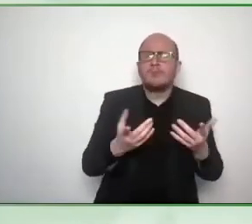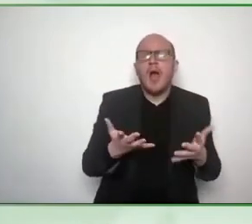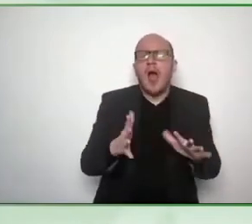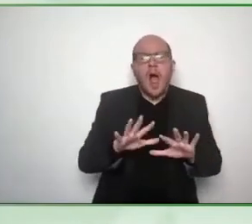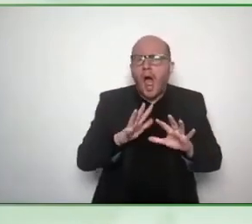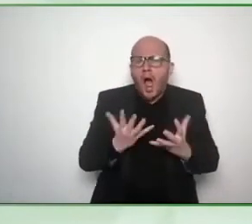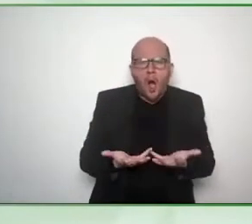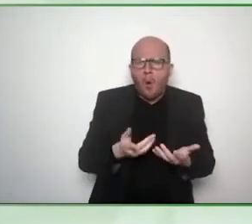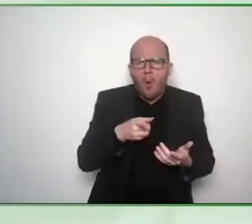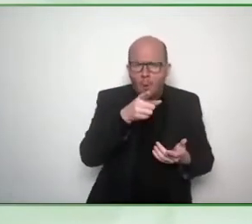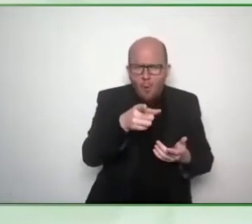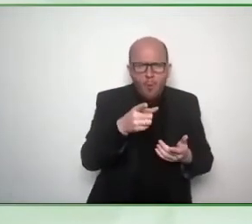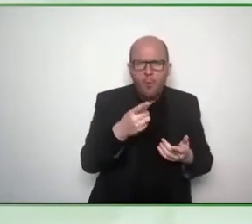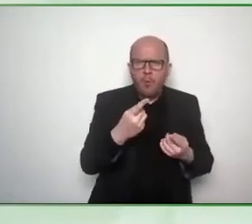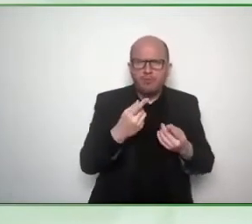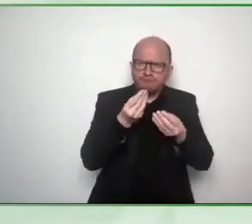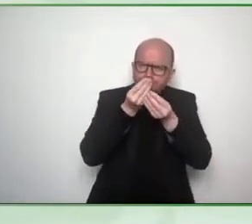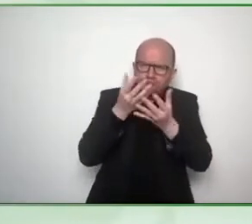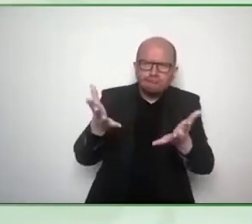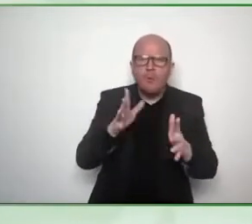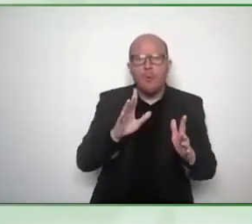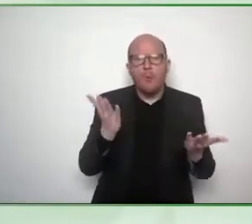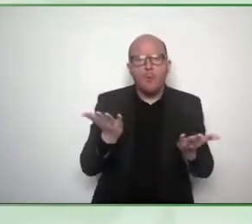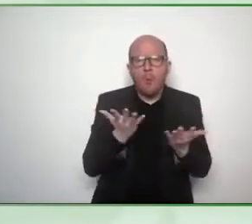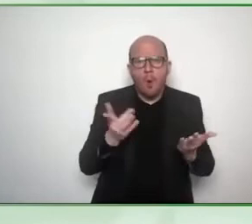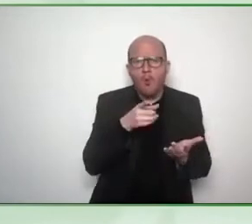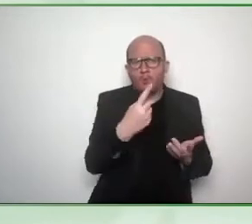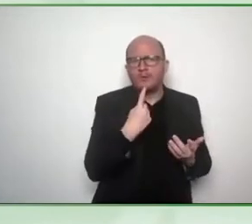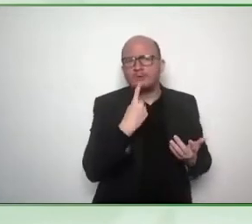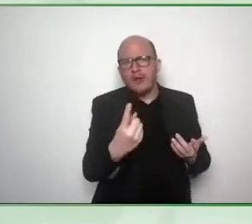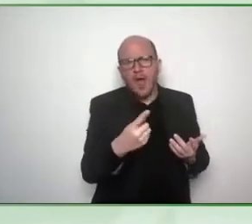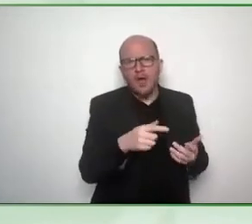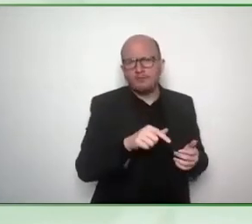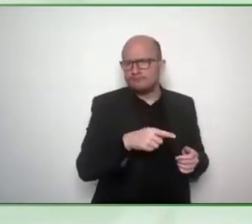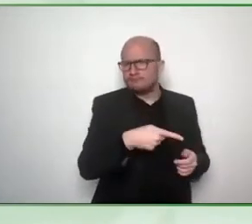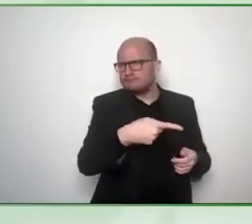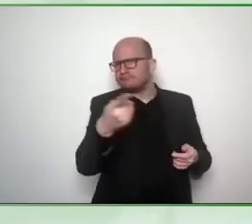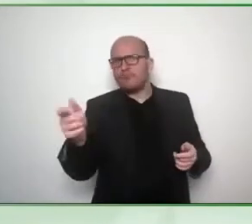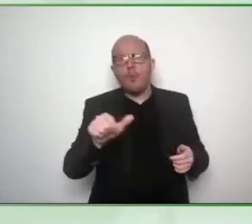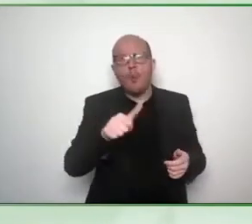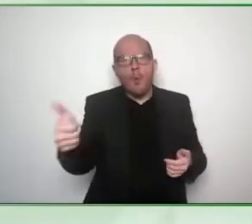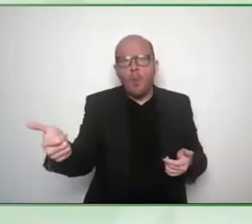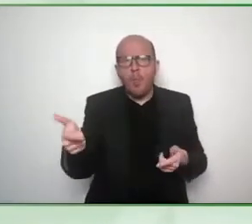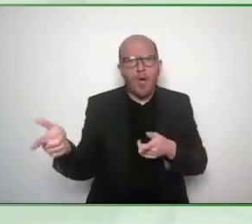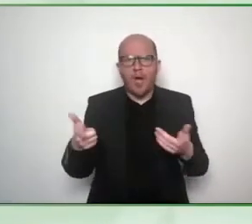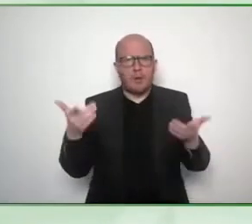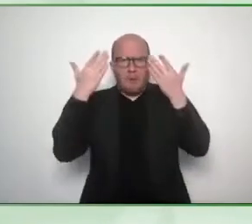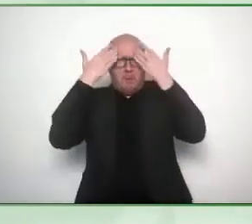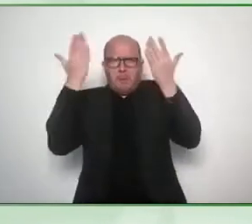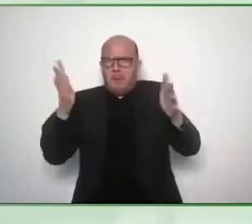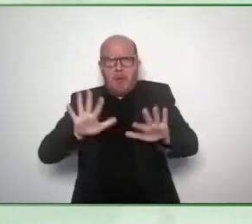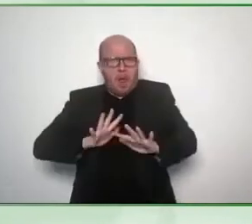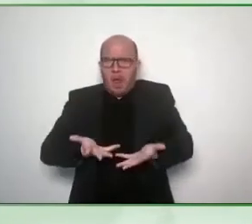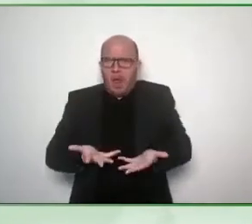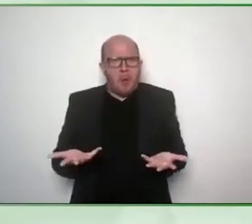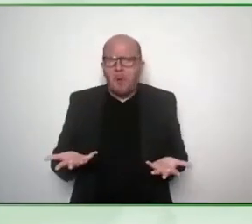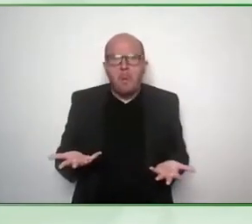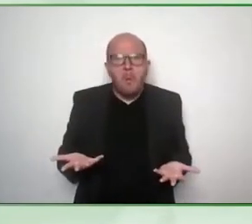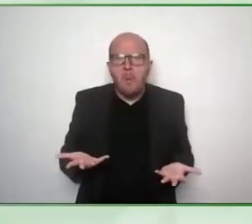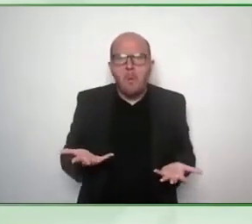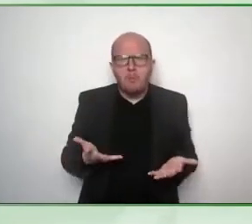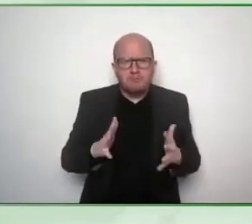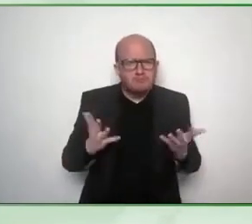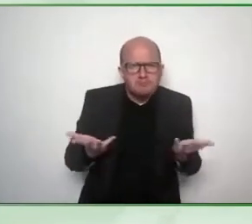I have the deepest passion for it's the what I've dedicated my life to and I think we need to reinvent